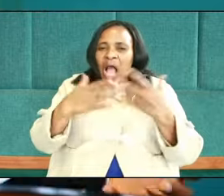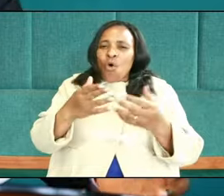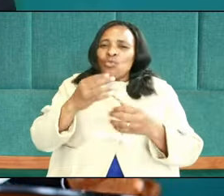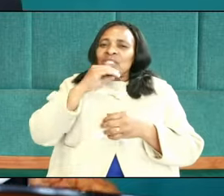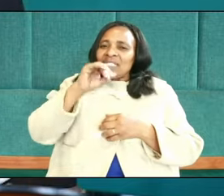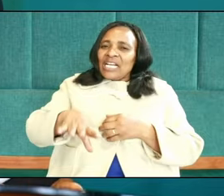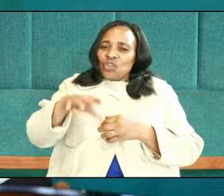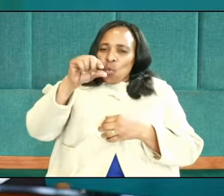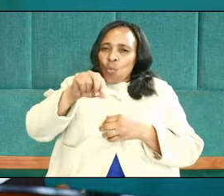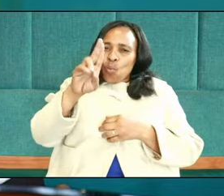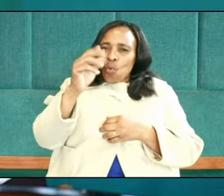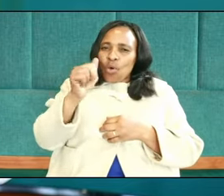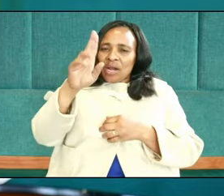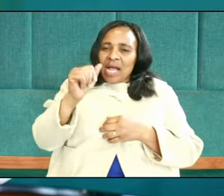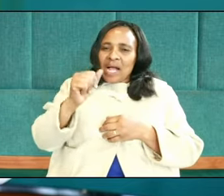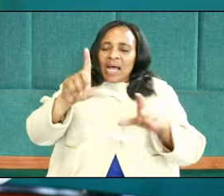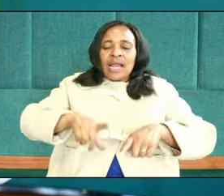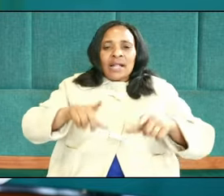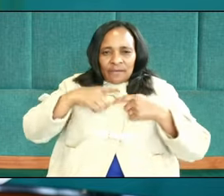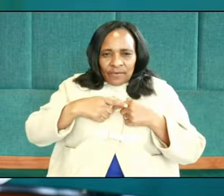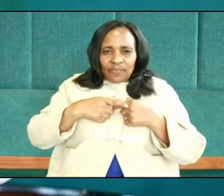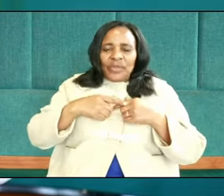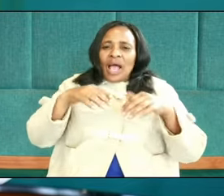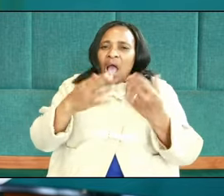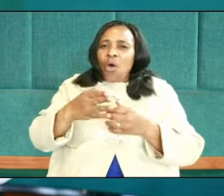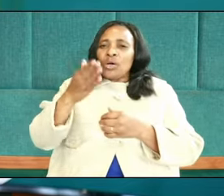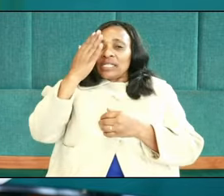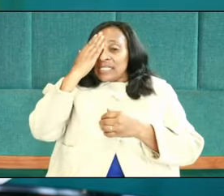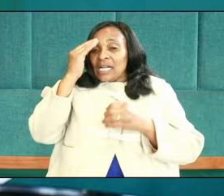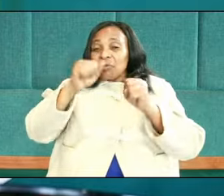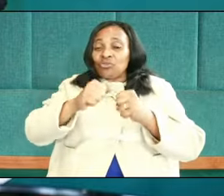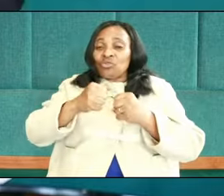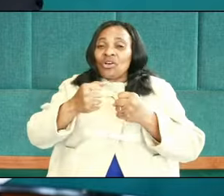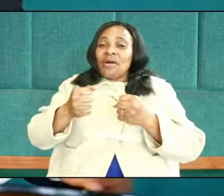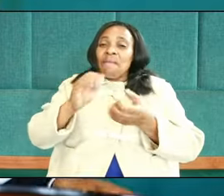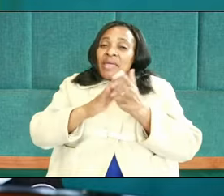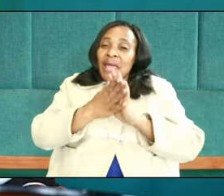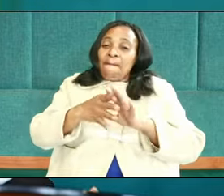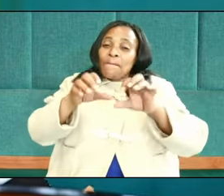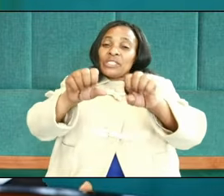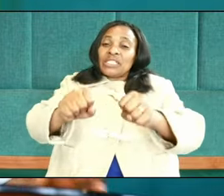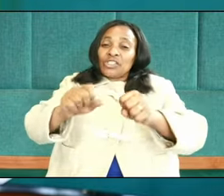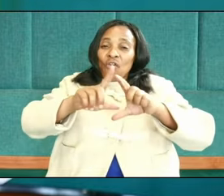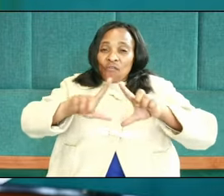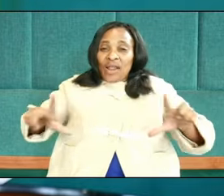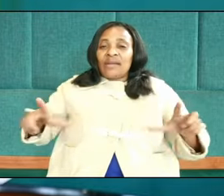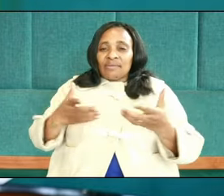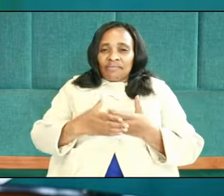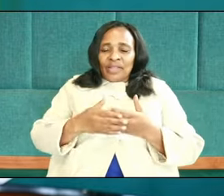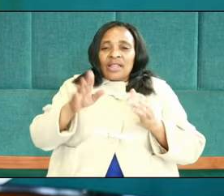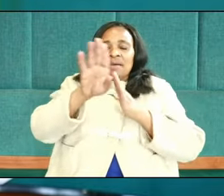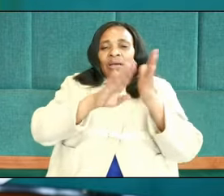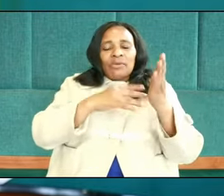survived in the first place. How Israel became possessors of the land of promise. The Bible